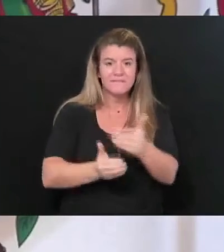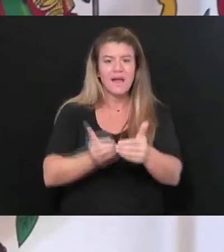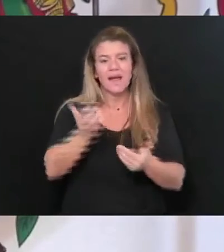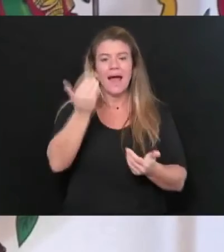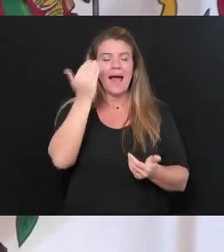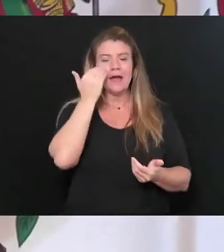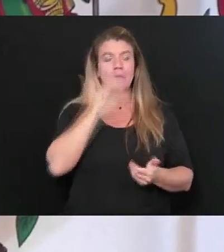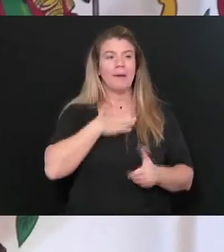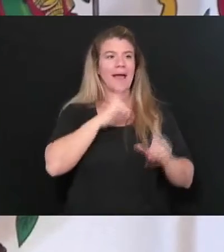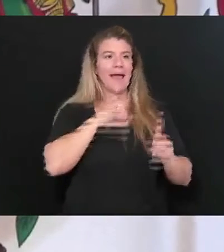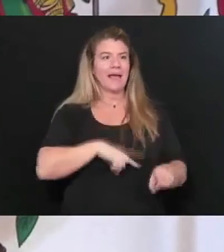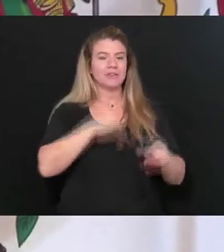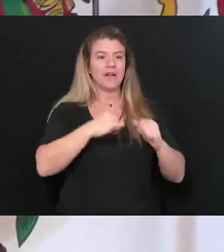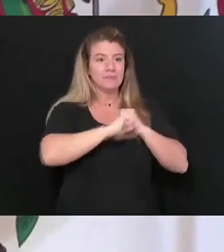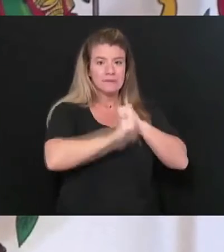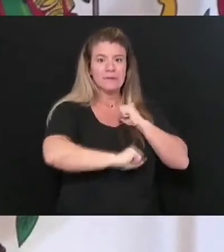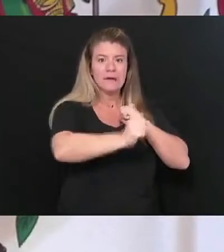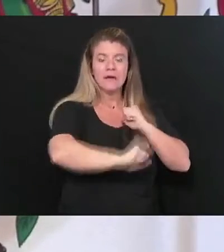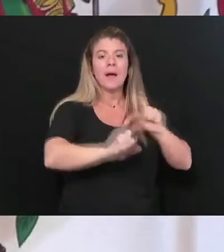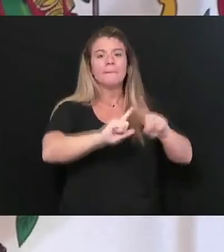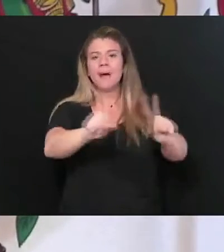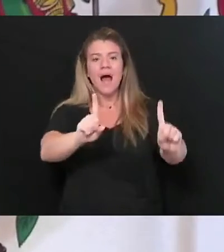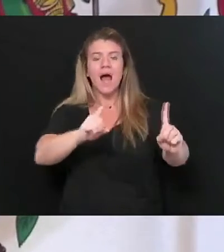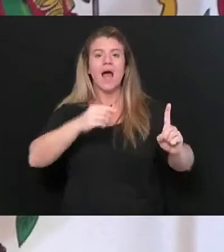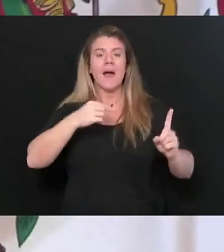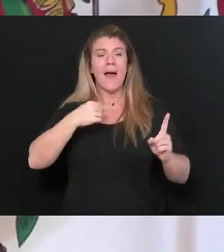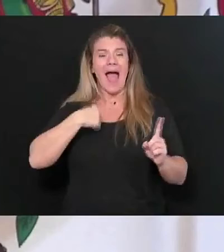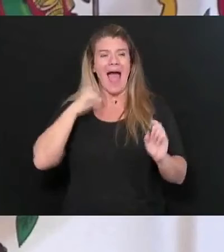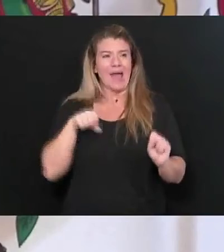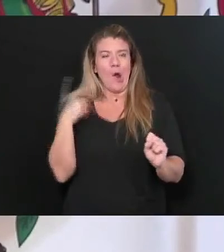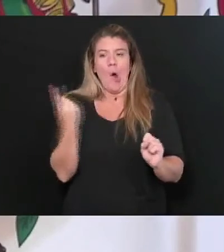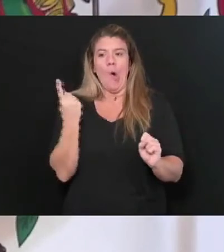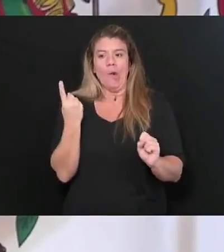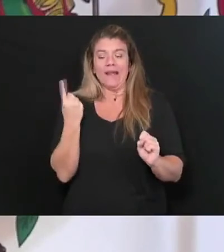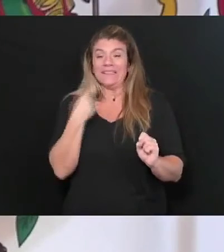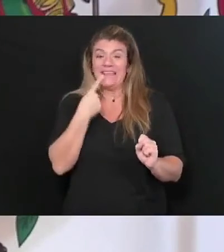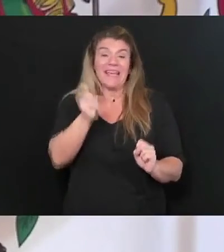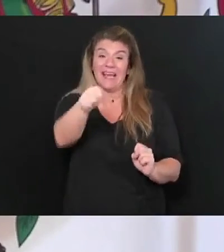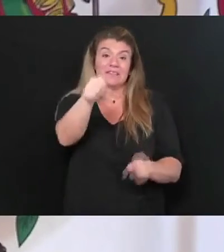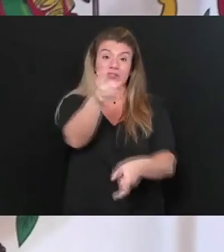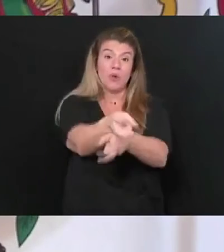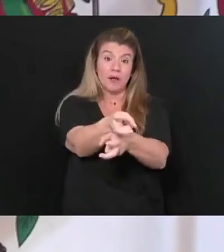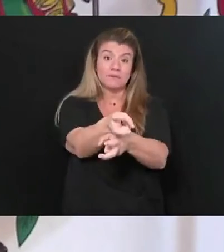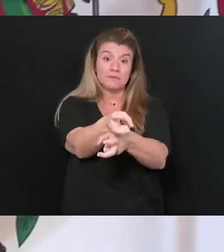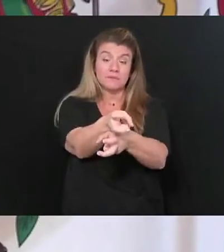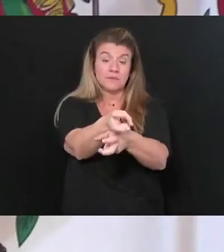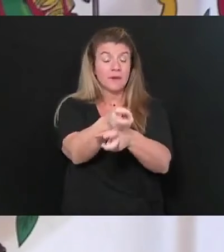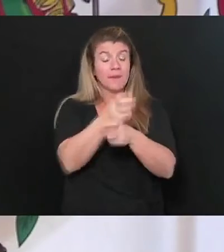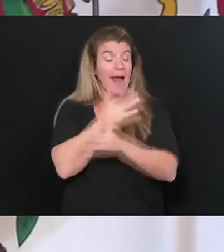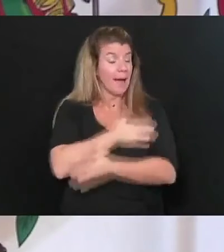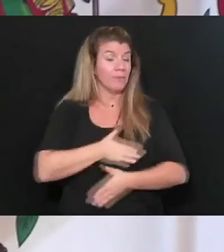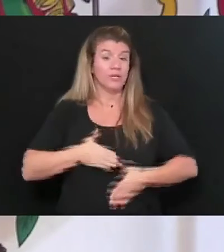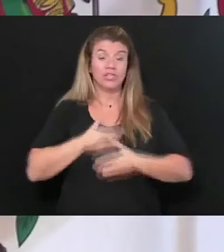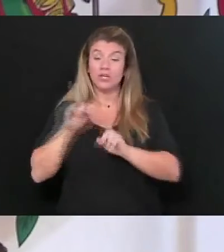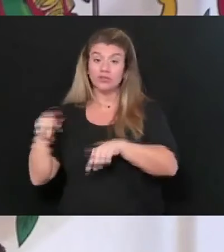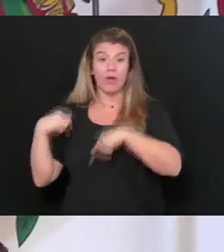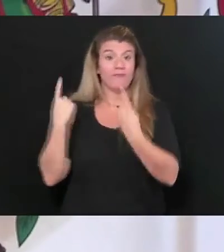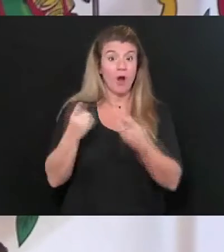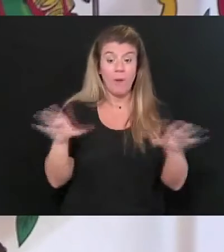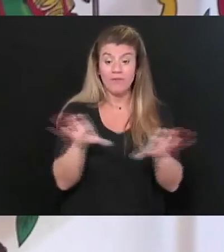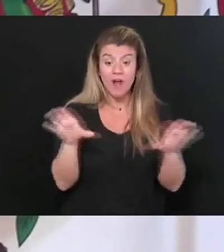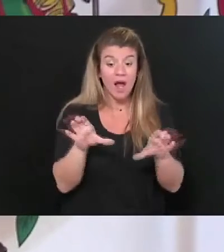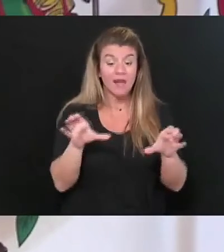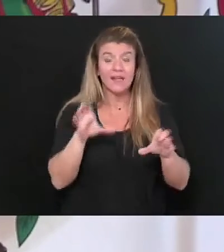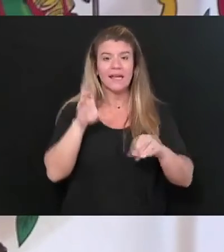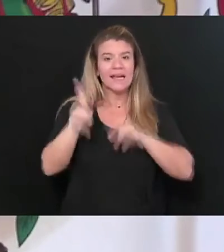answer. But Kenny, all I can say is sure it's tough, but that I really appreciate what we've done and I appreciate the